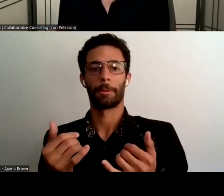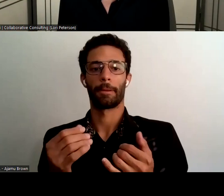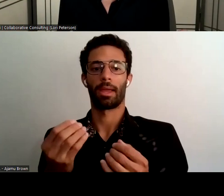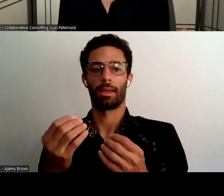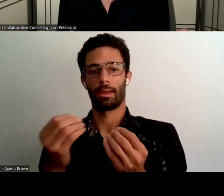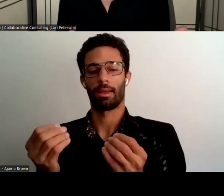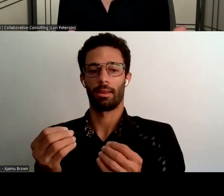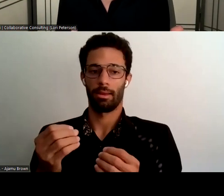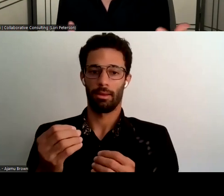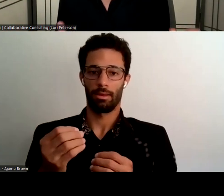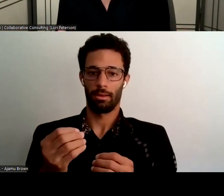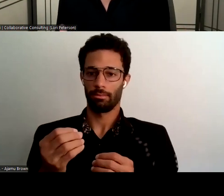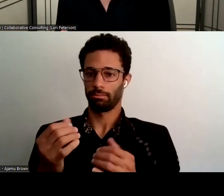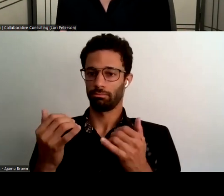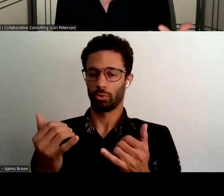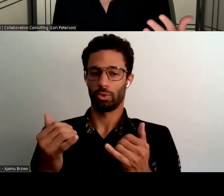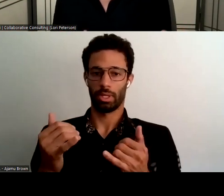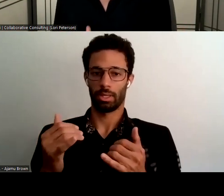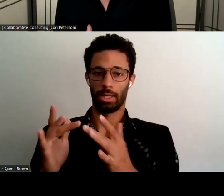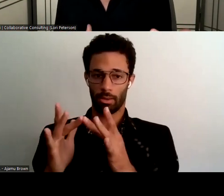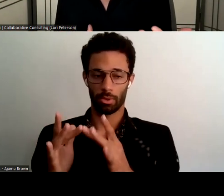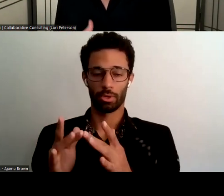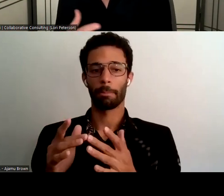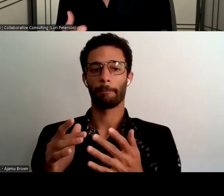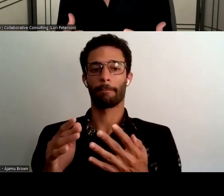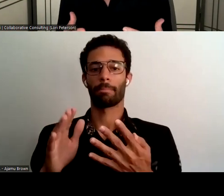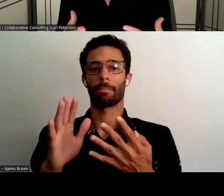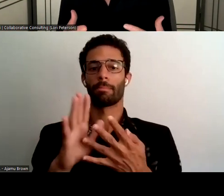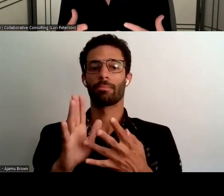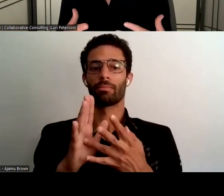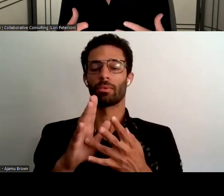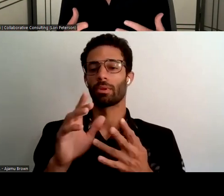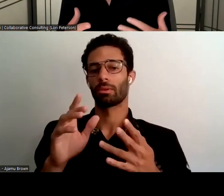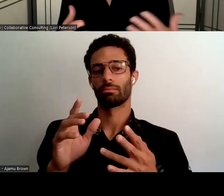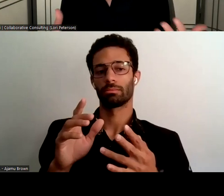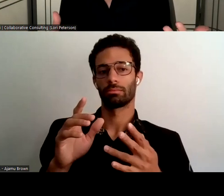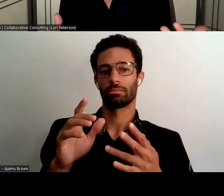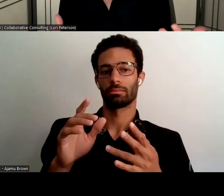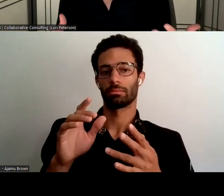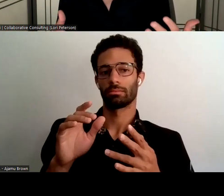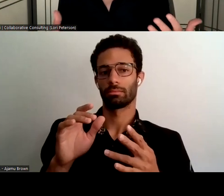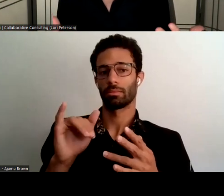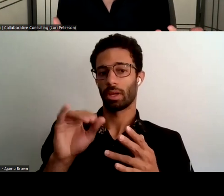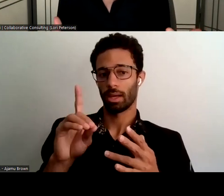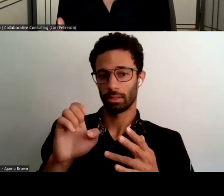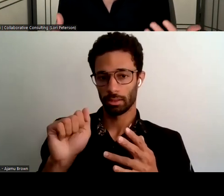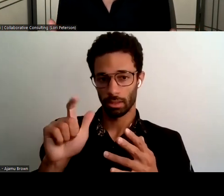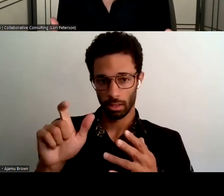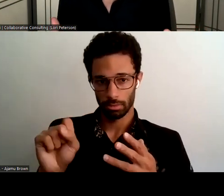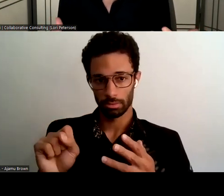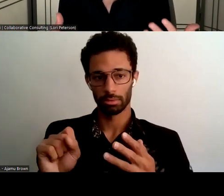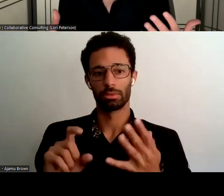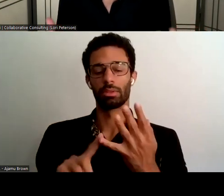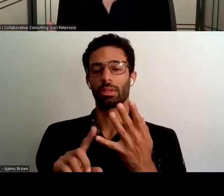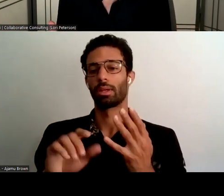network today um traits of a future ready california aging network and then action what are some ideas around